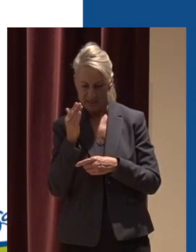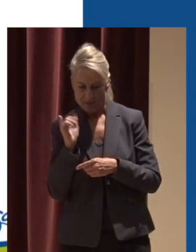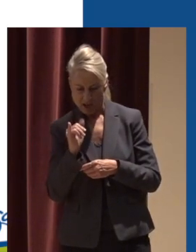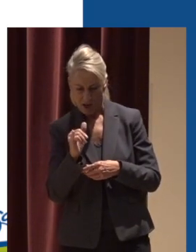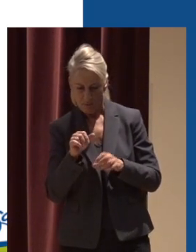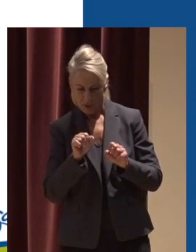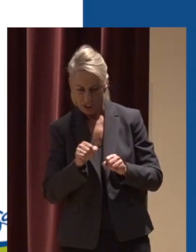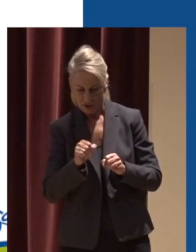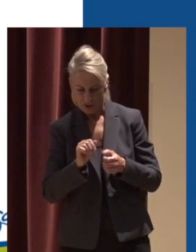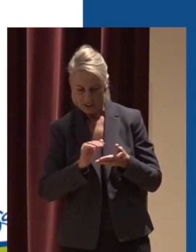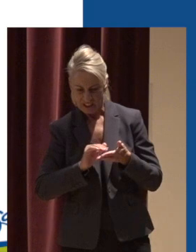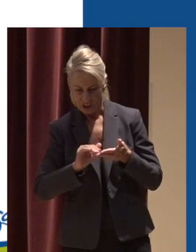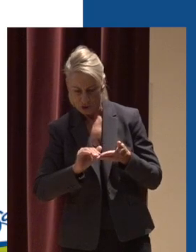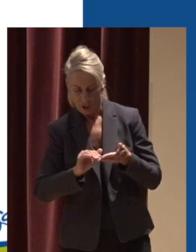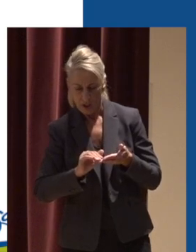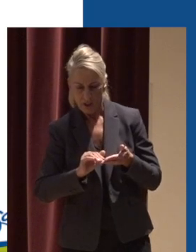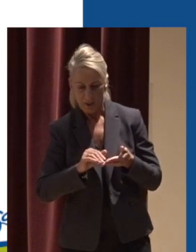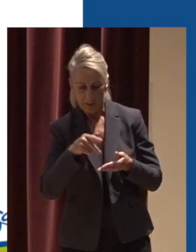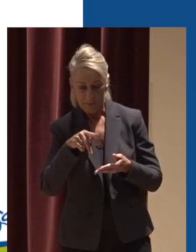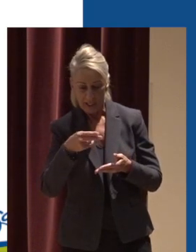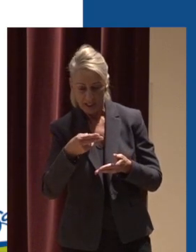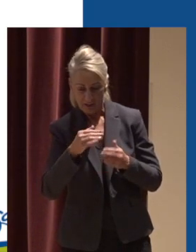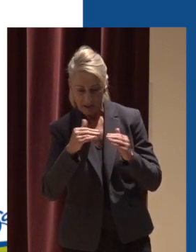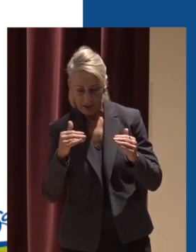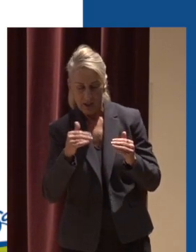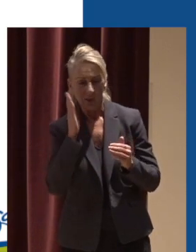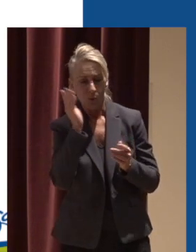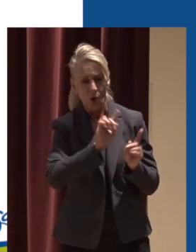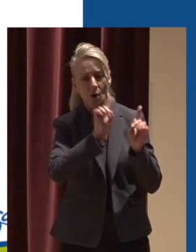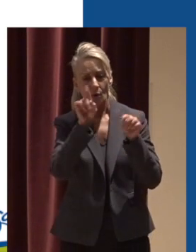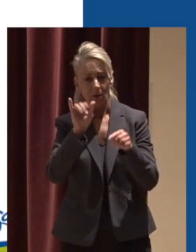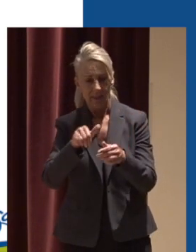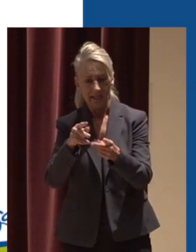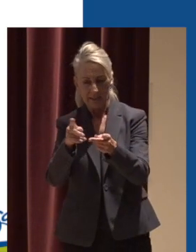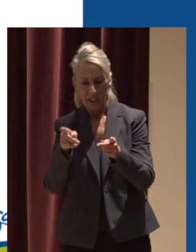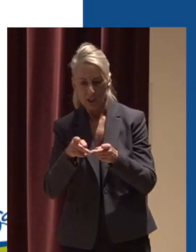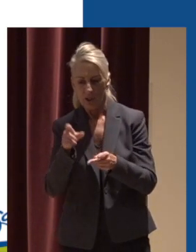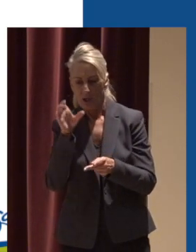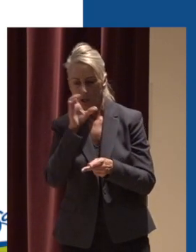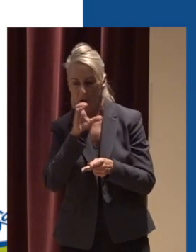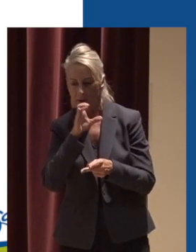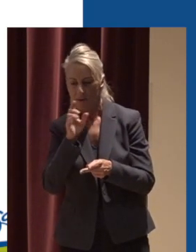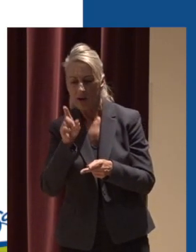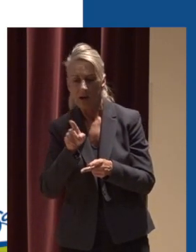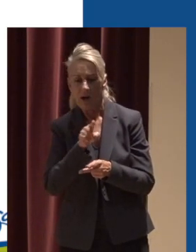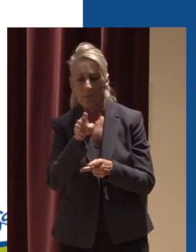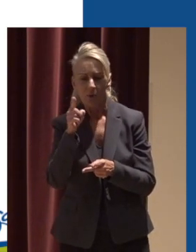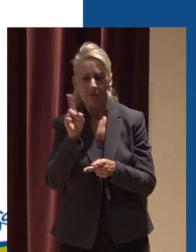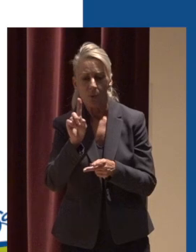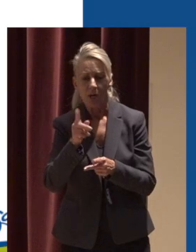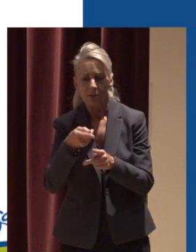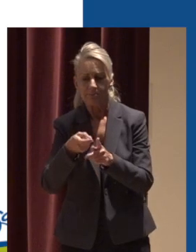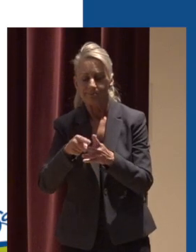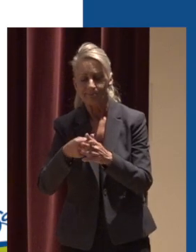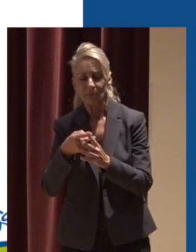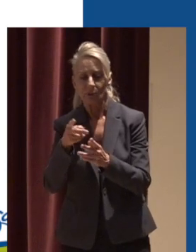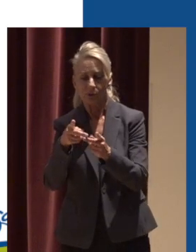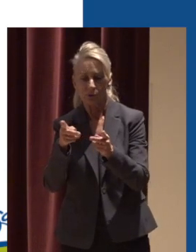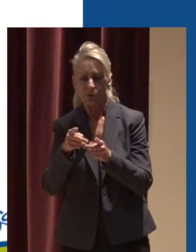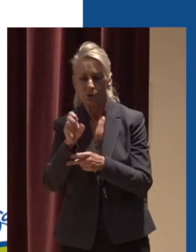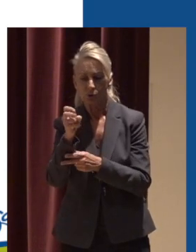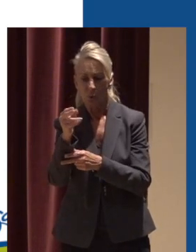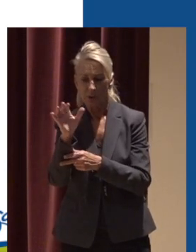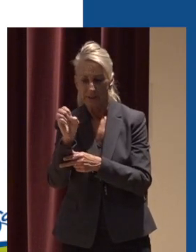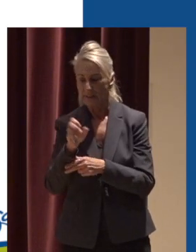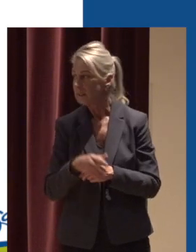the pH that I've circled they will then go out to that station and begin looking upstream for the source common sources of